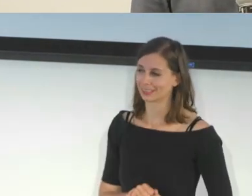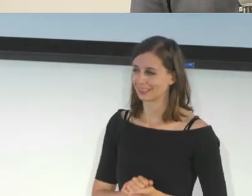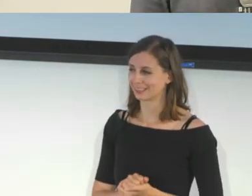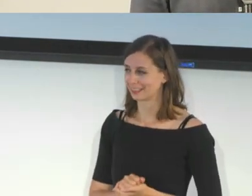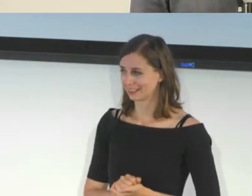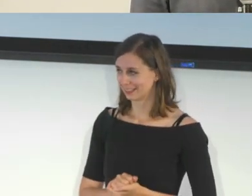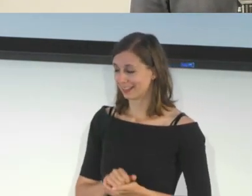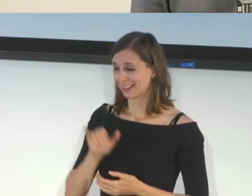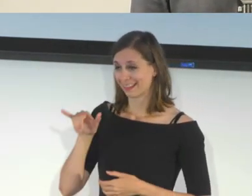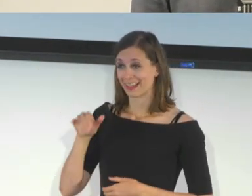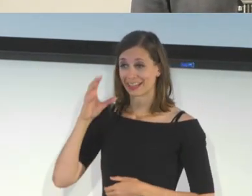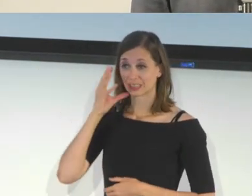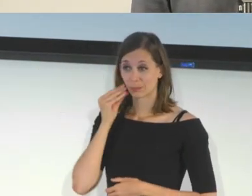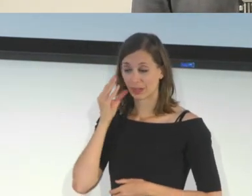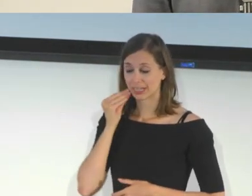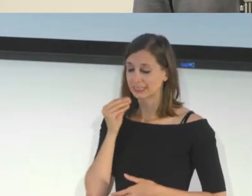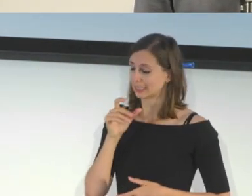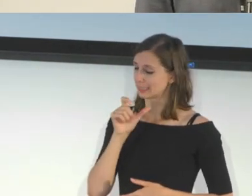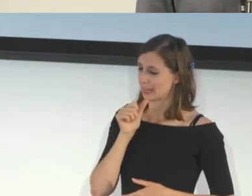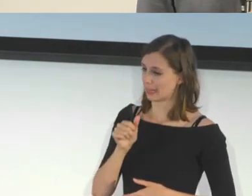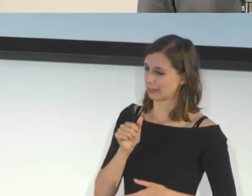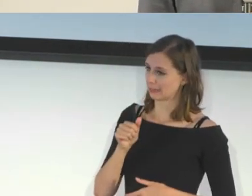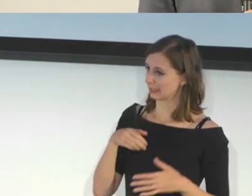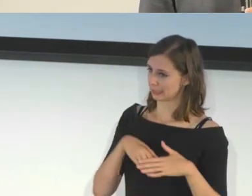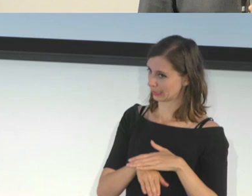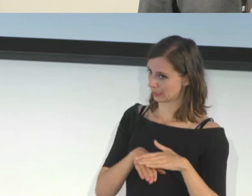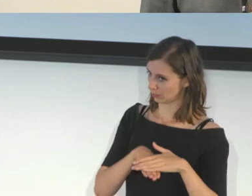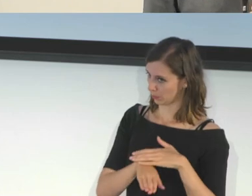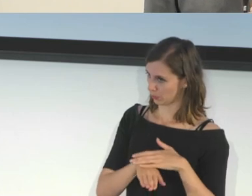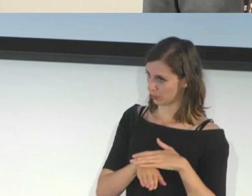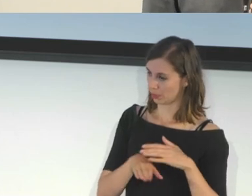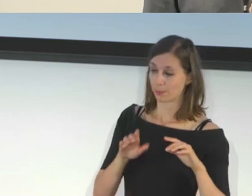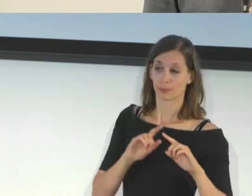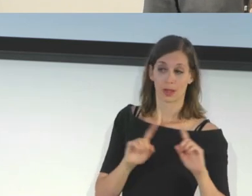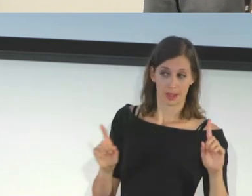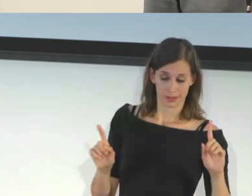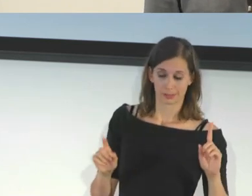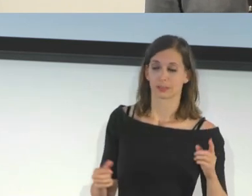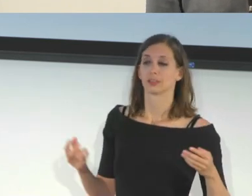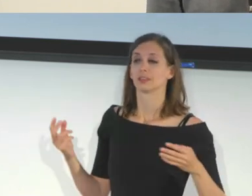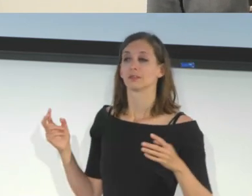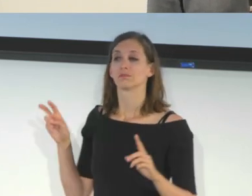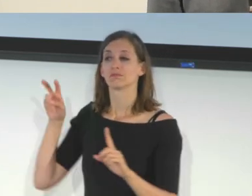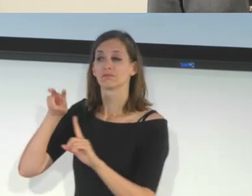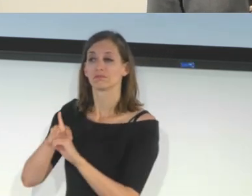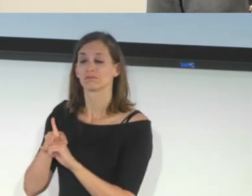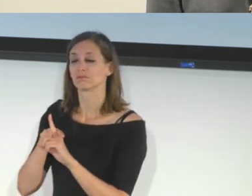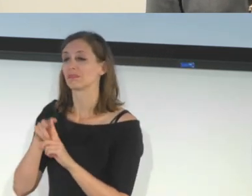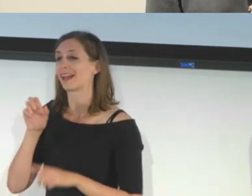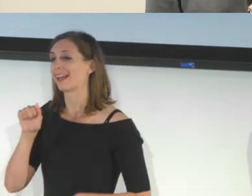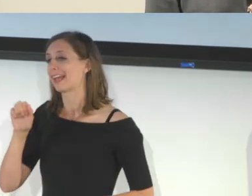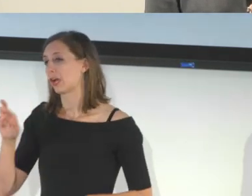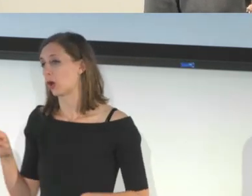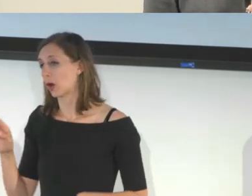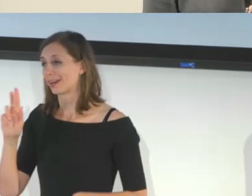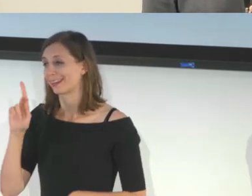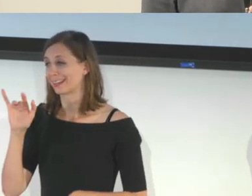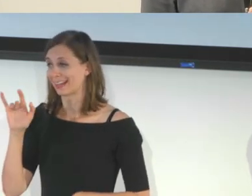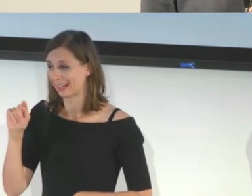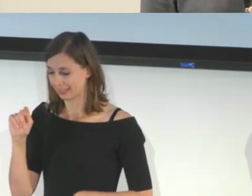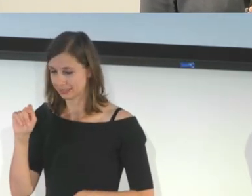initially accessible. But through some of the integrations with the AR kit,